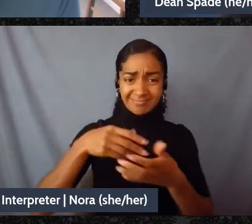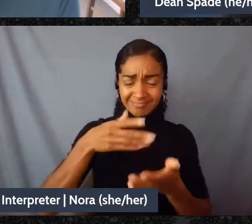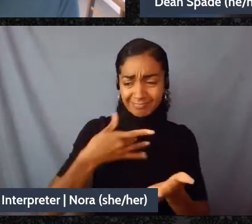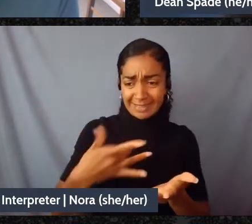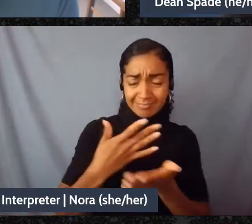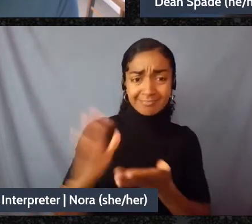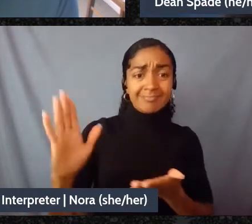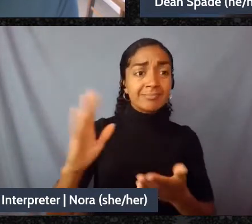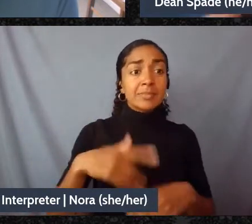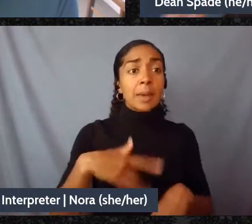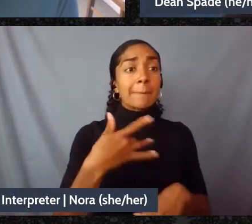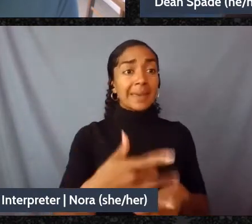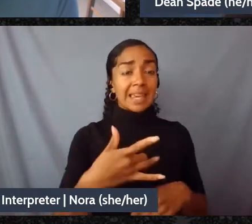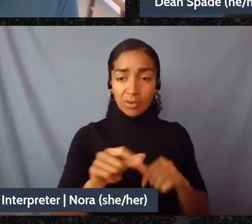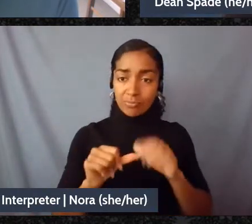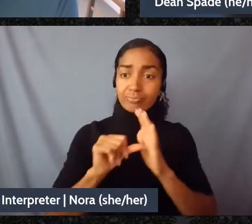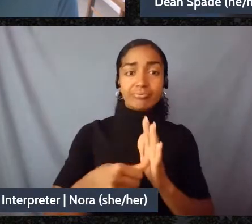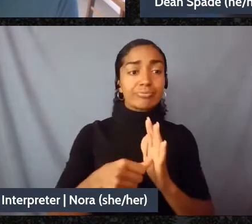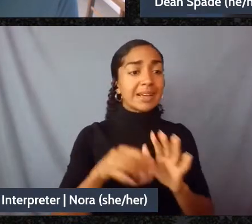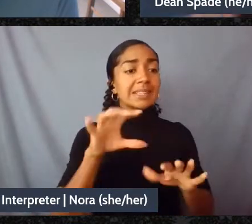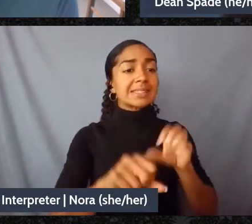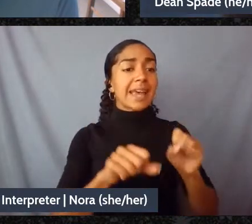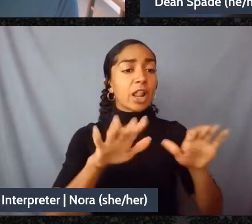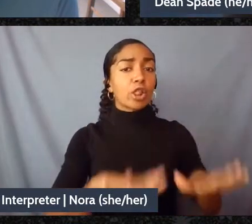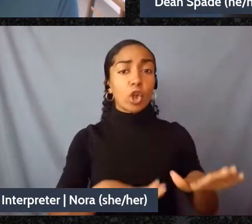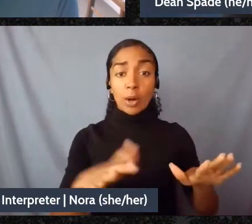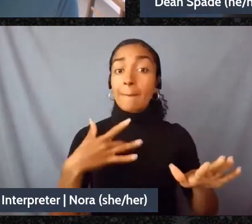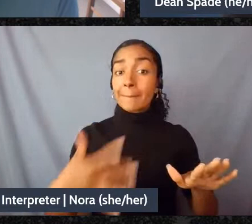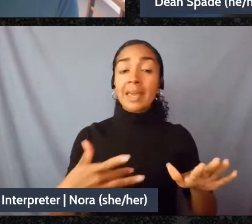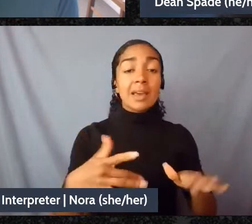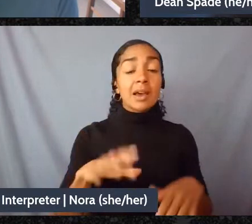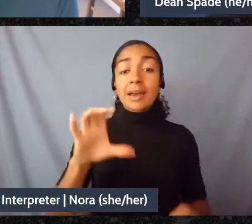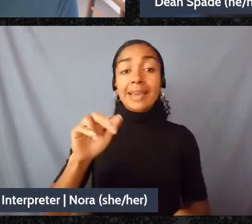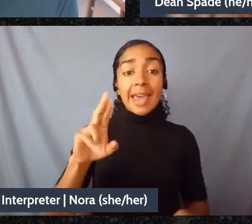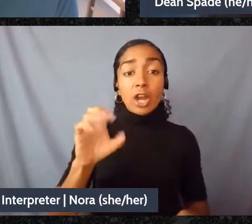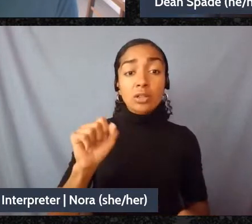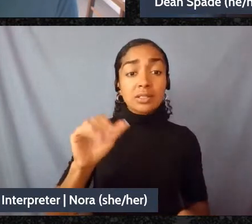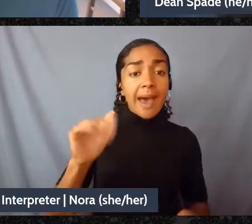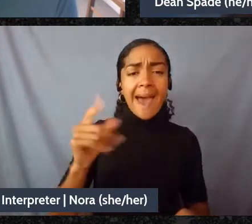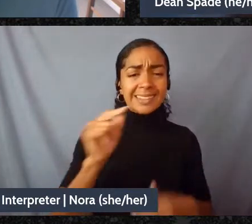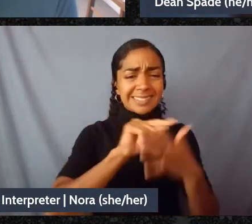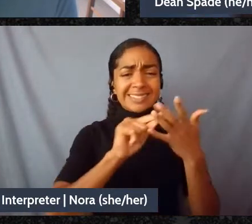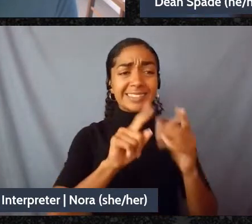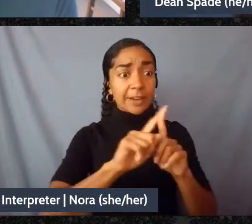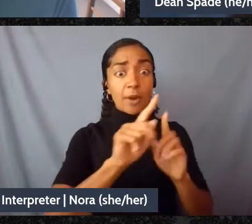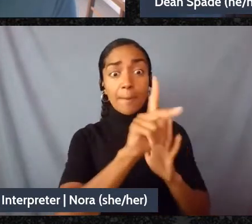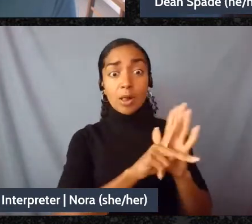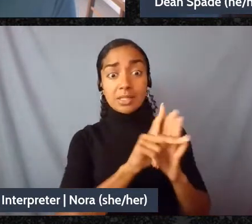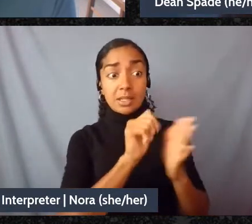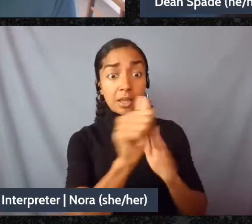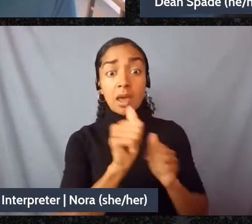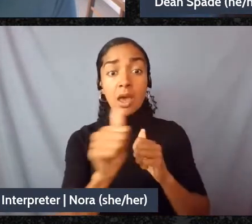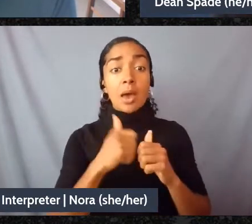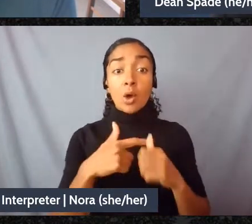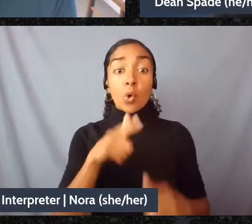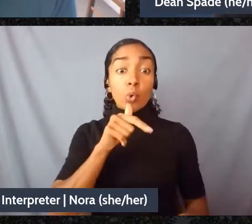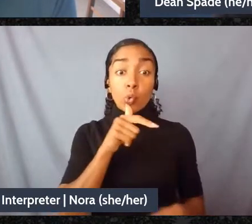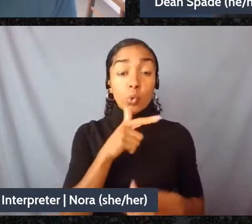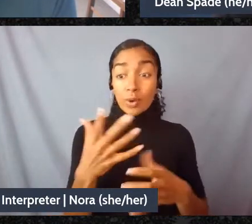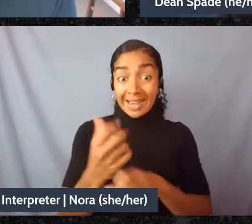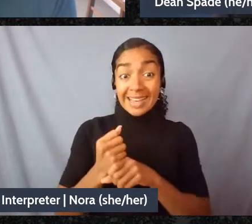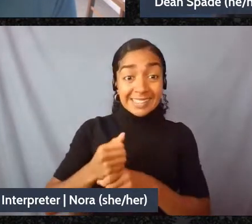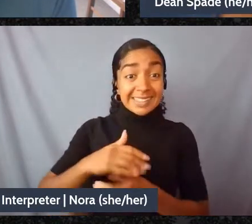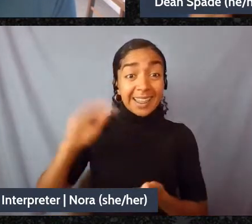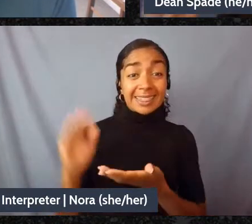act it's like black people get the least Latinx people get the least they're colonial projects designed to cultivate white